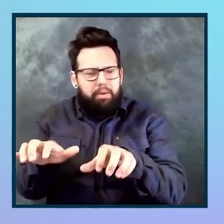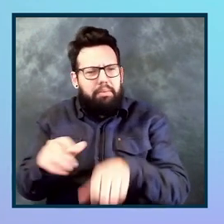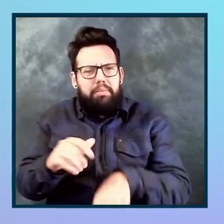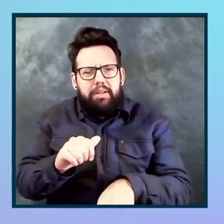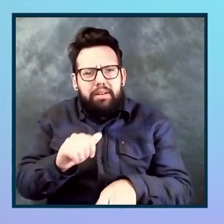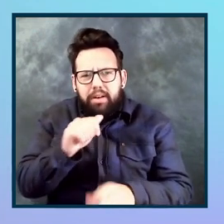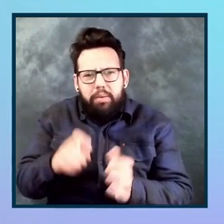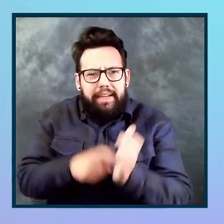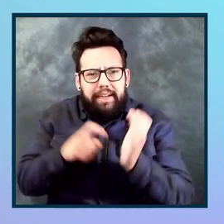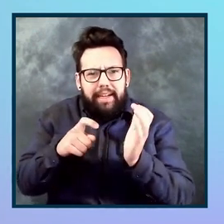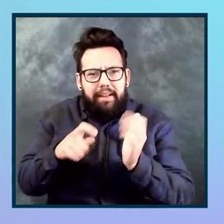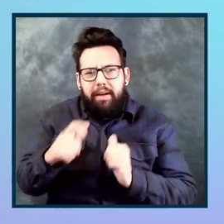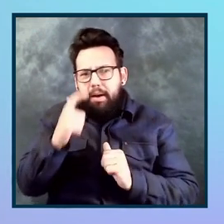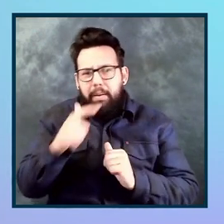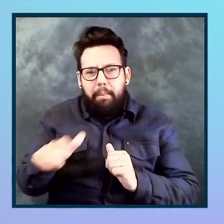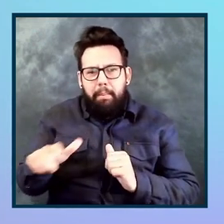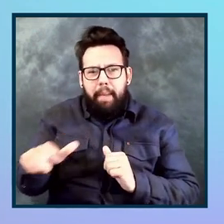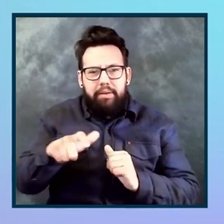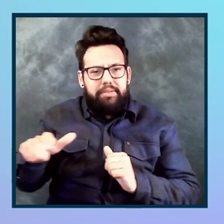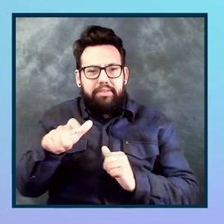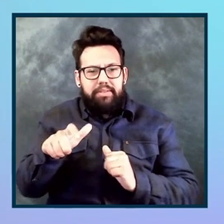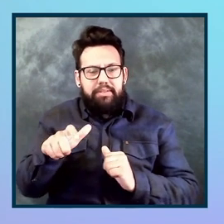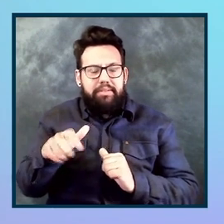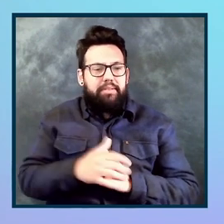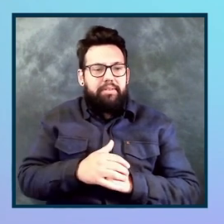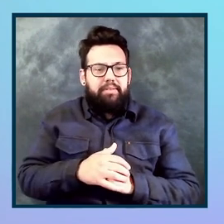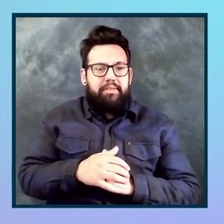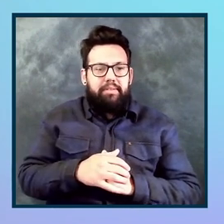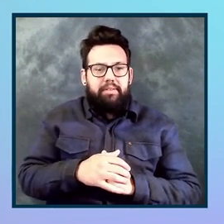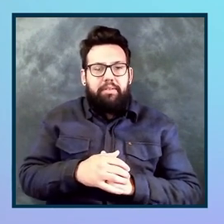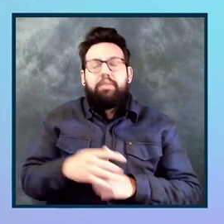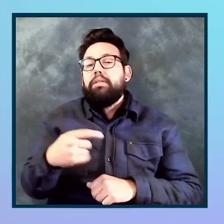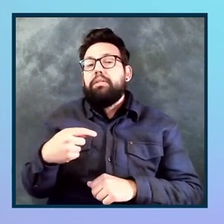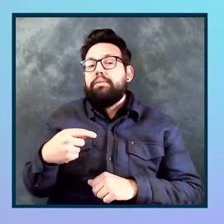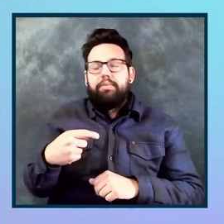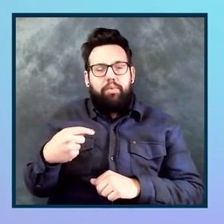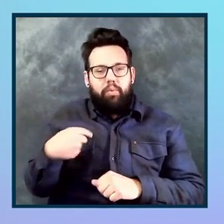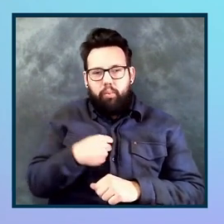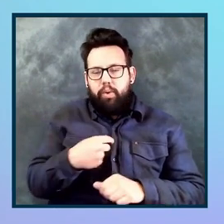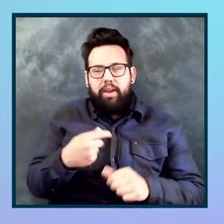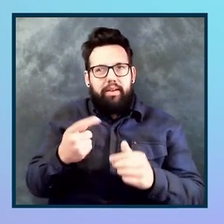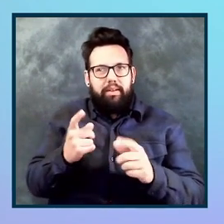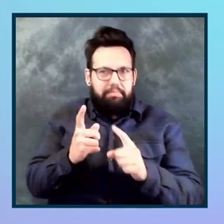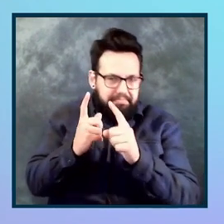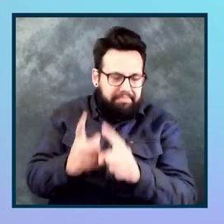So everything we try to do, um, is, is keyboard friendly and assistive technology friendly.